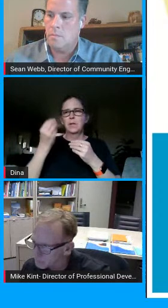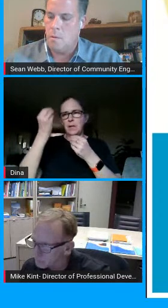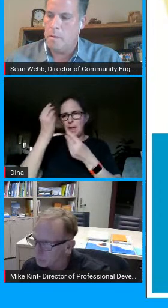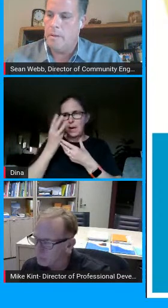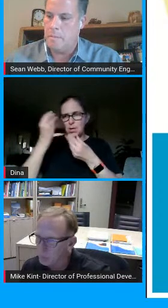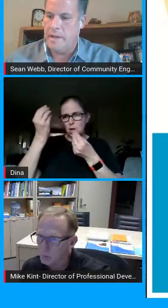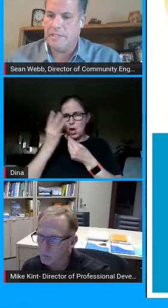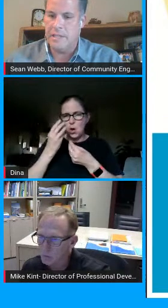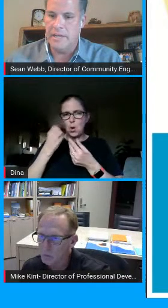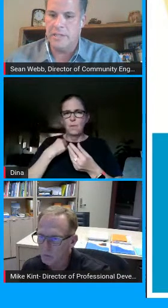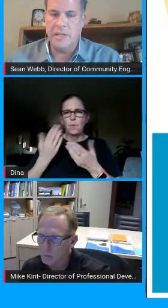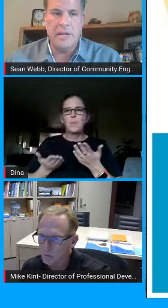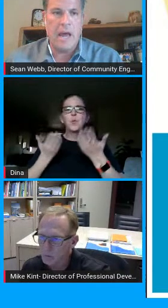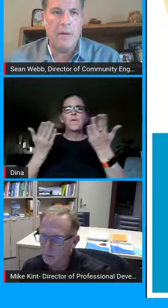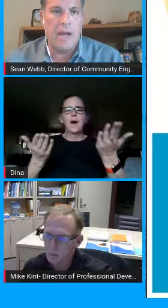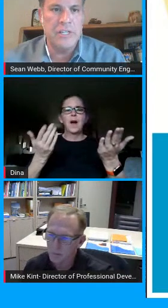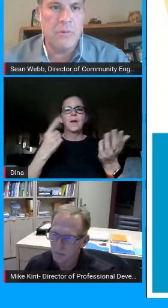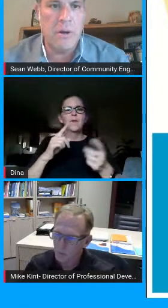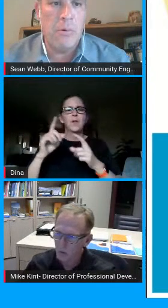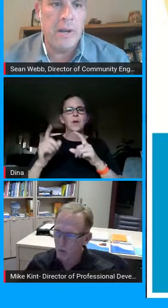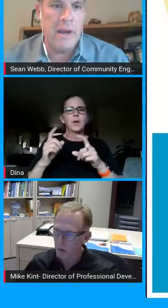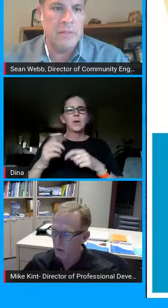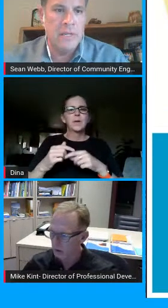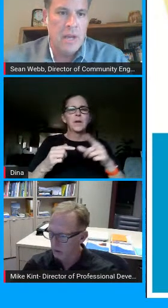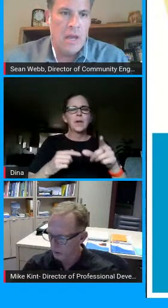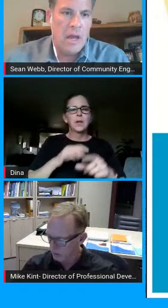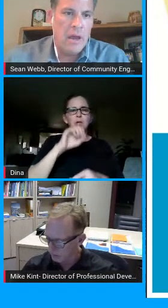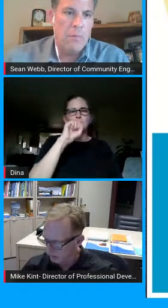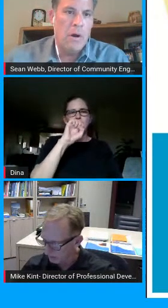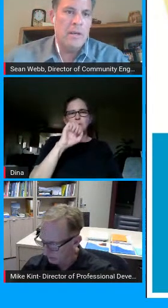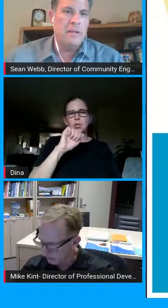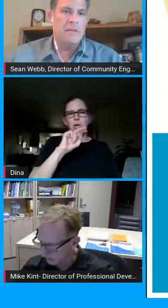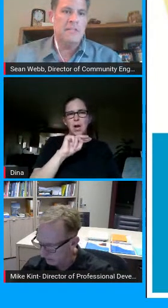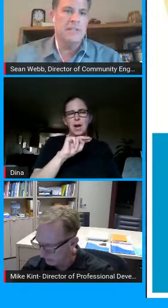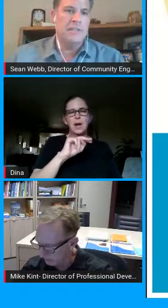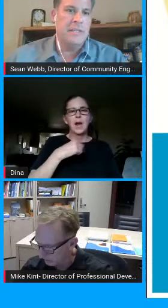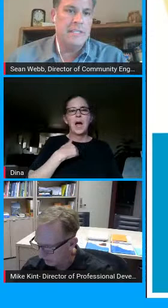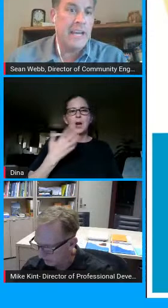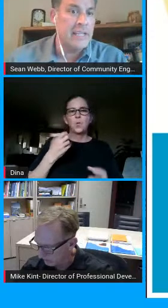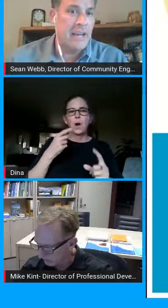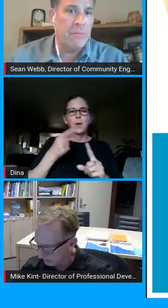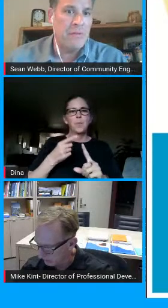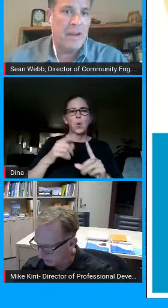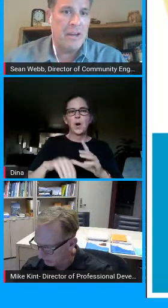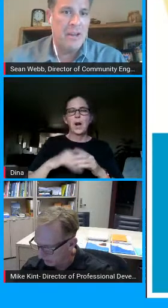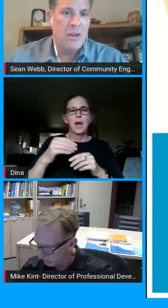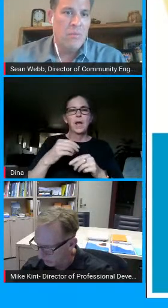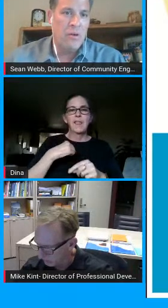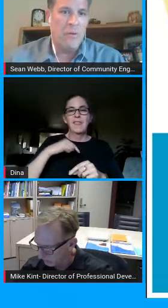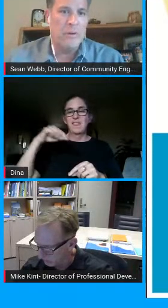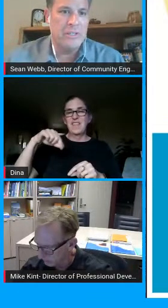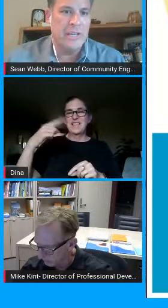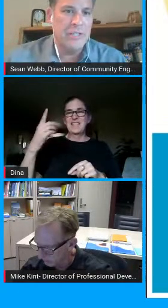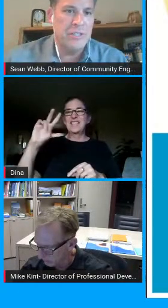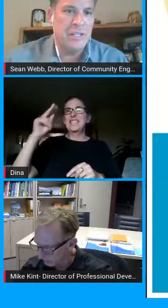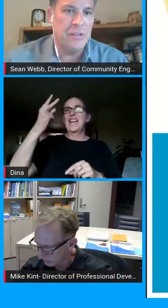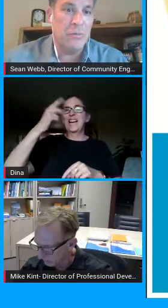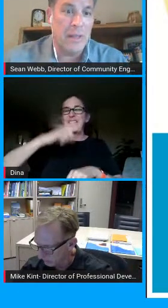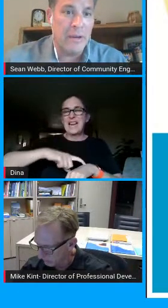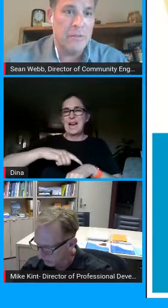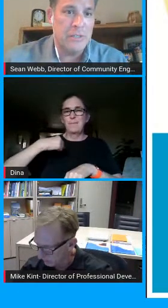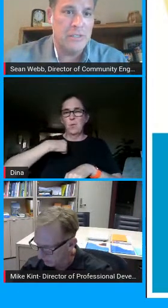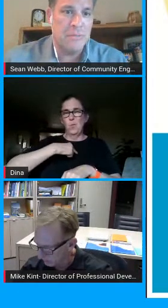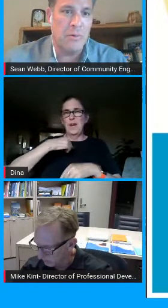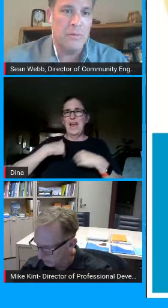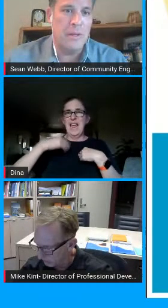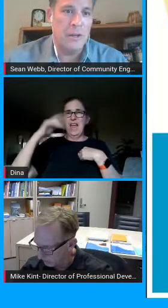okay excellent excellent and i i just want to point out uh one this is the second time we've had one of our presentations and